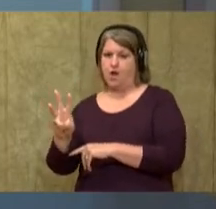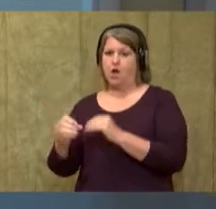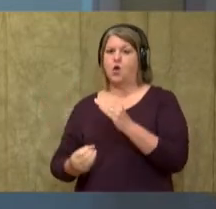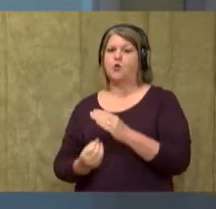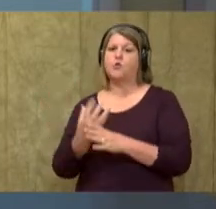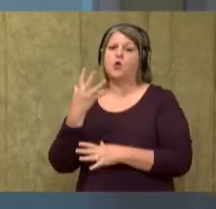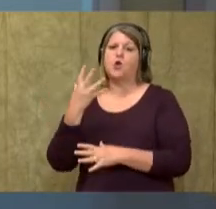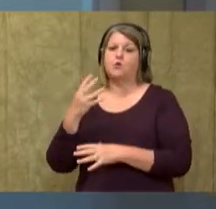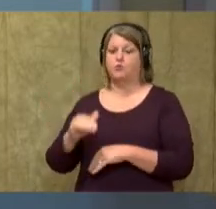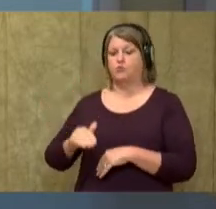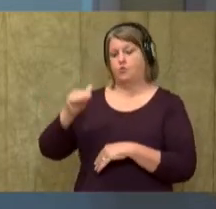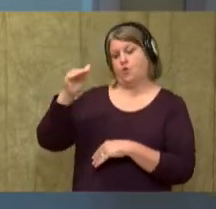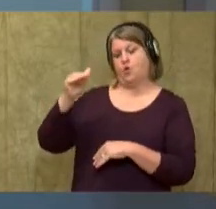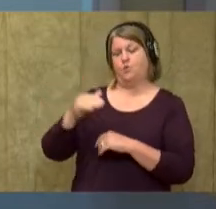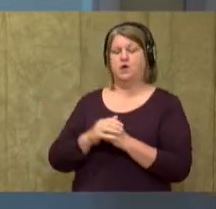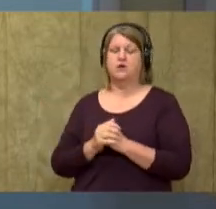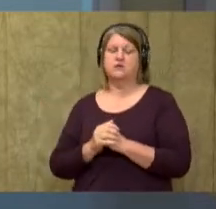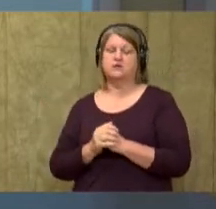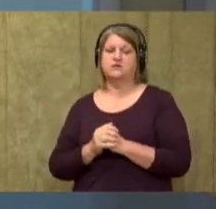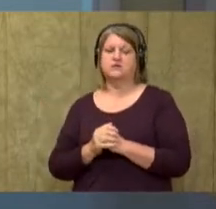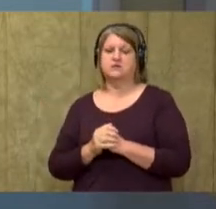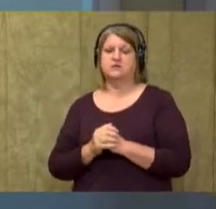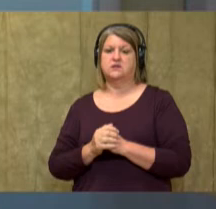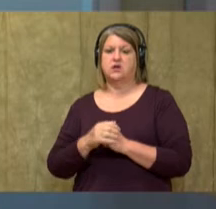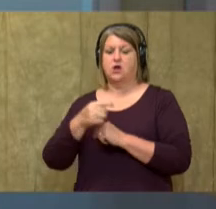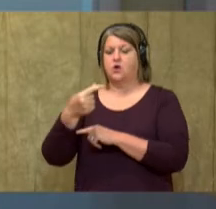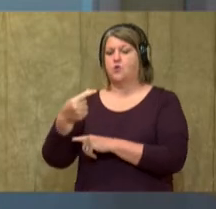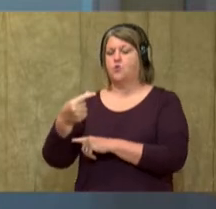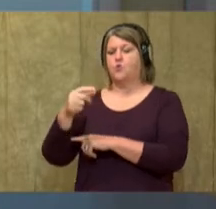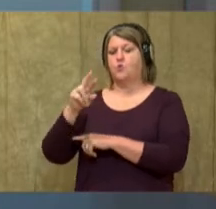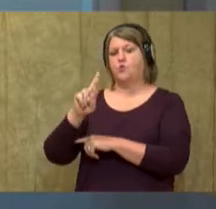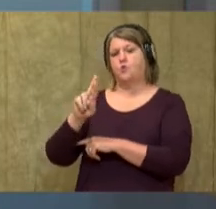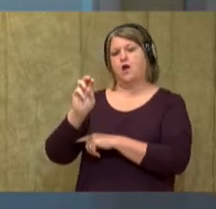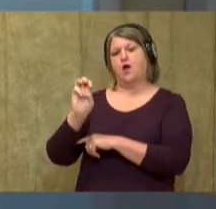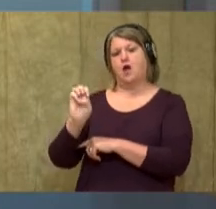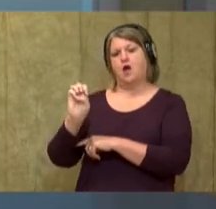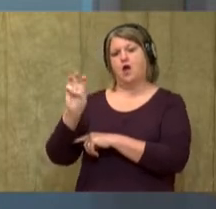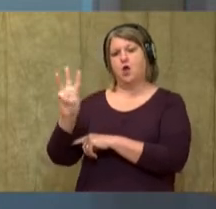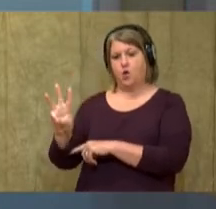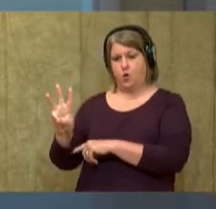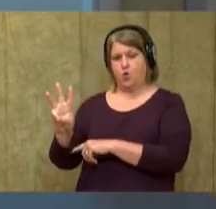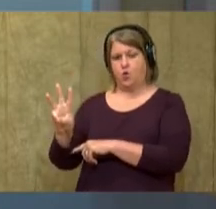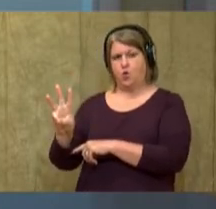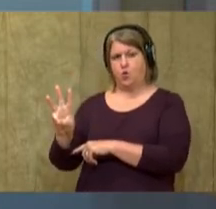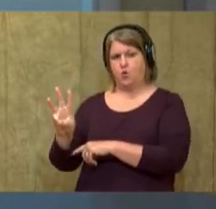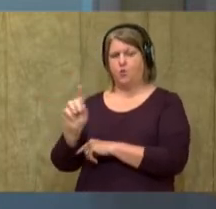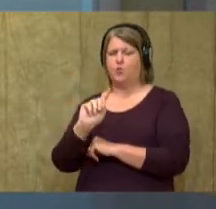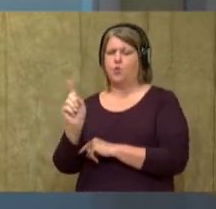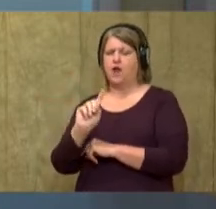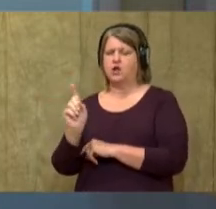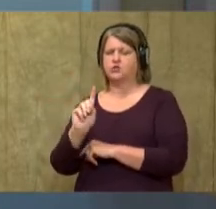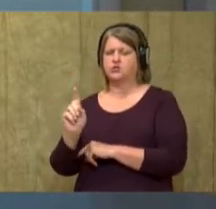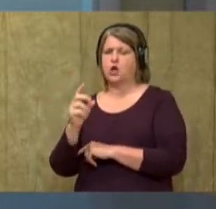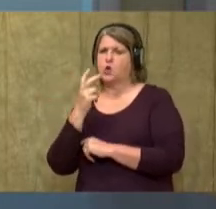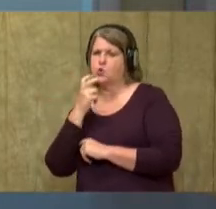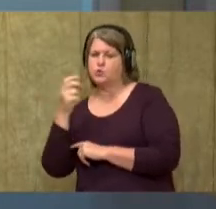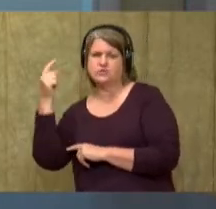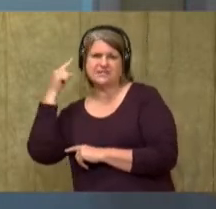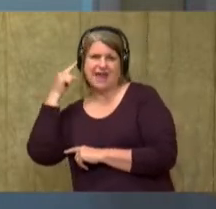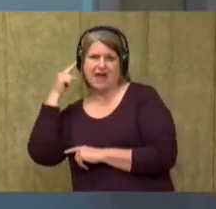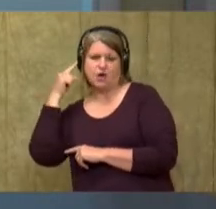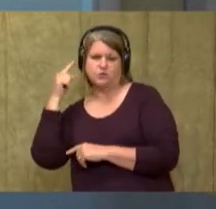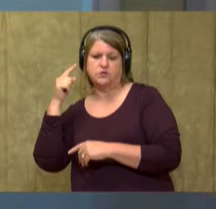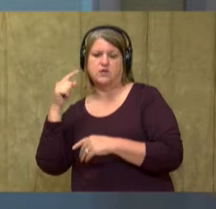Say the sounds you hear in grew. Grew. What do you hear that oo sound? At the